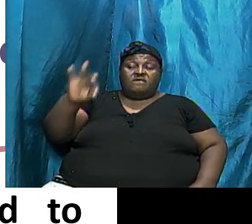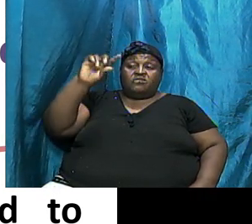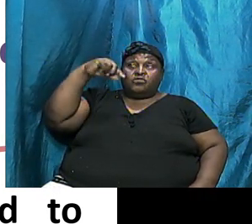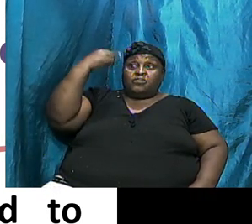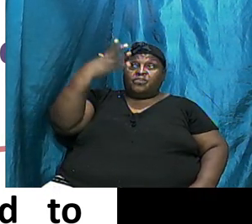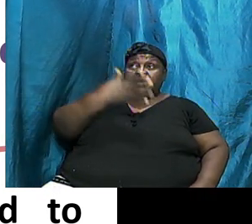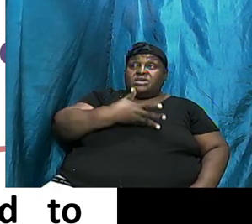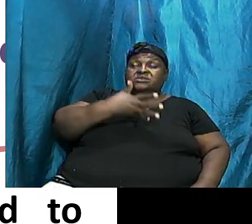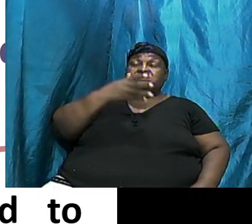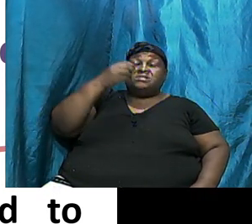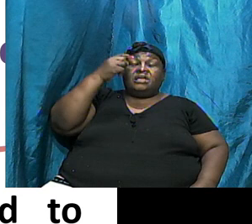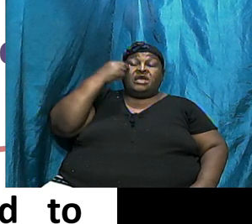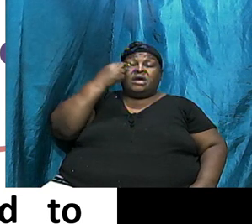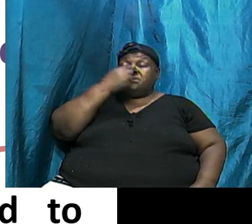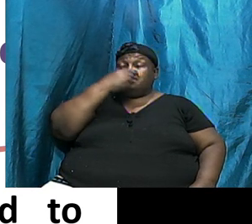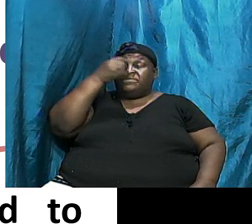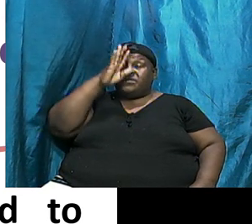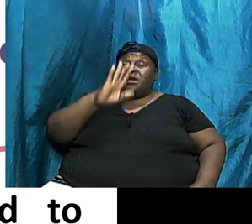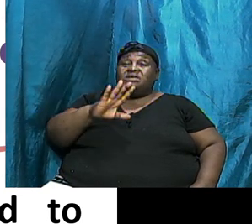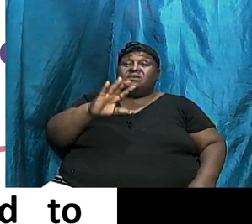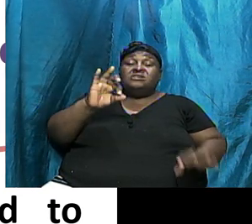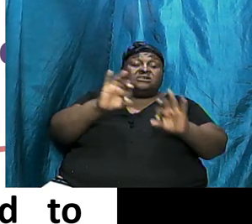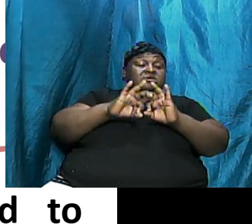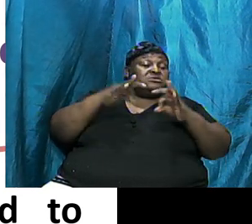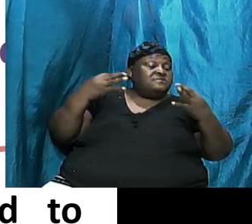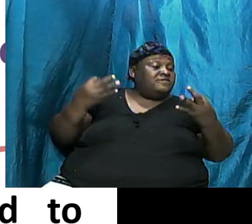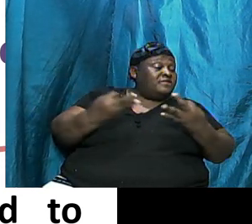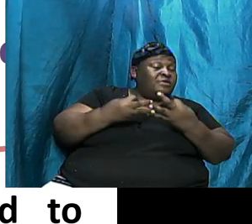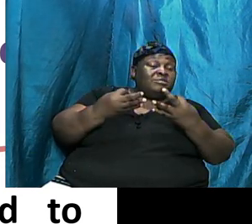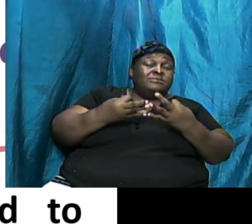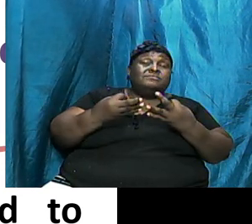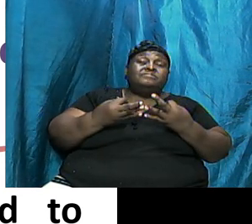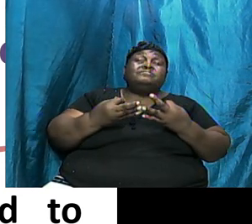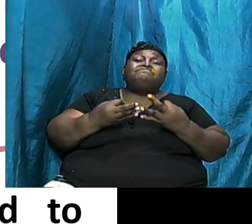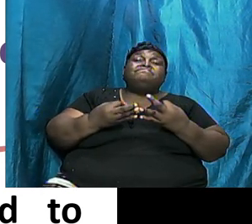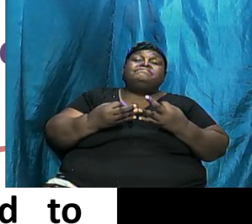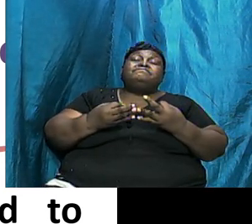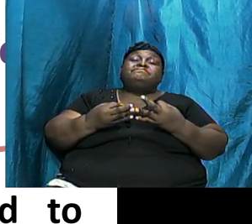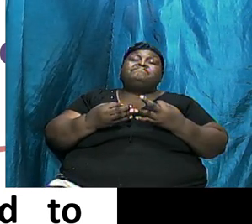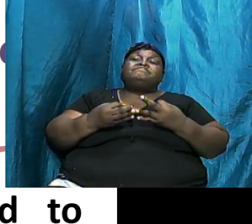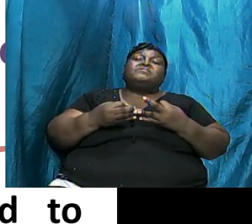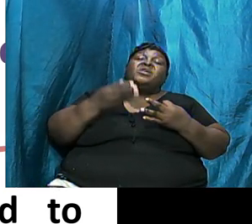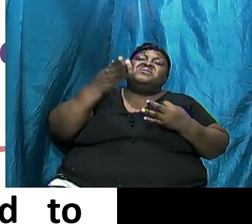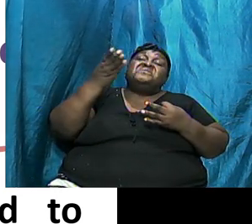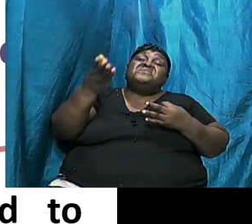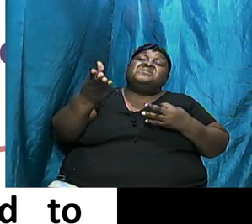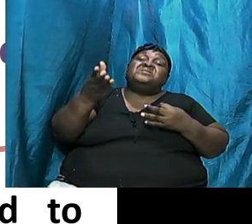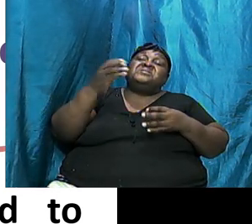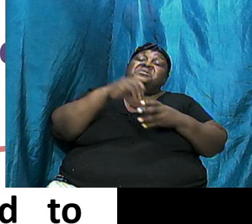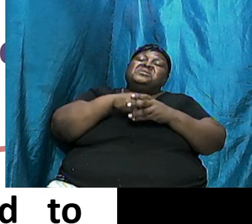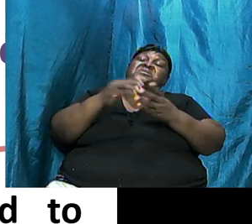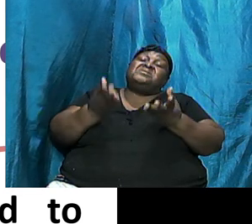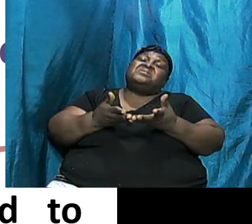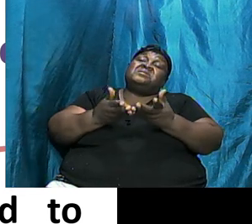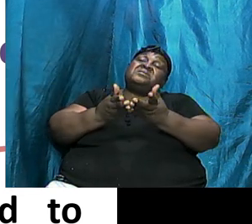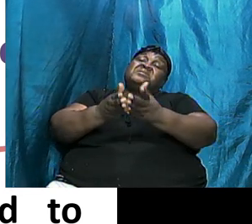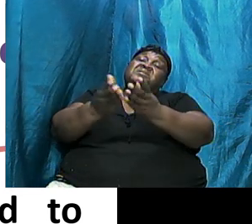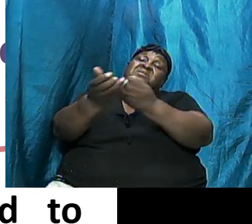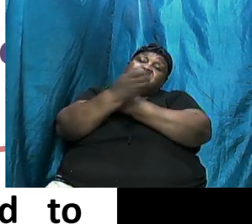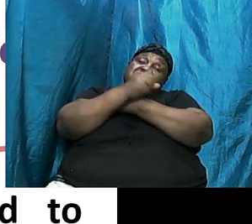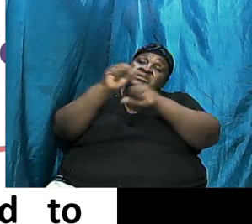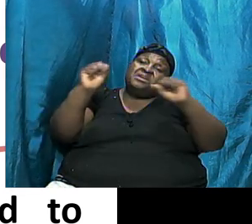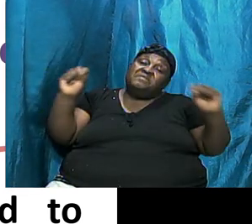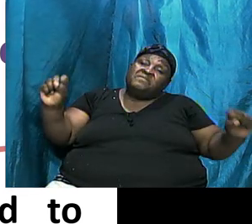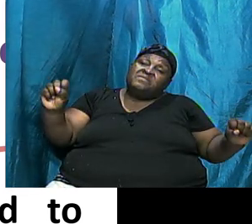Lord And His Children His Family And They Were In The Ark And They Were Saved